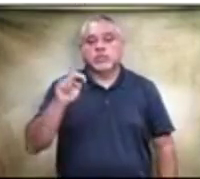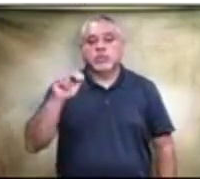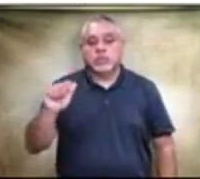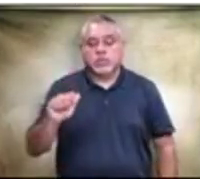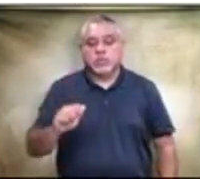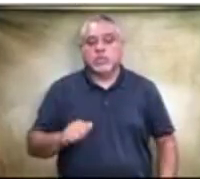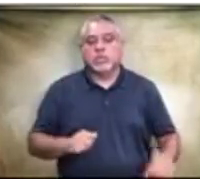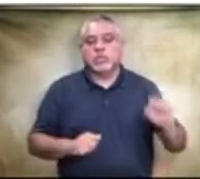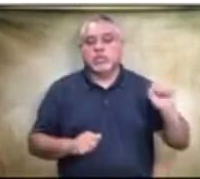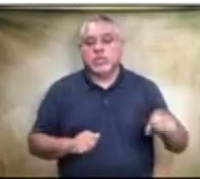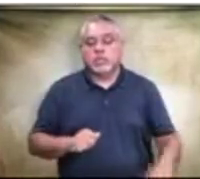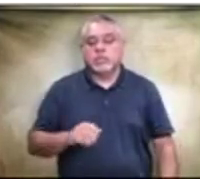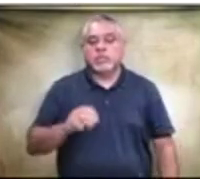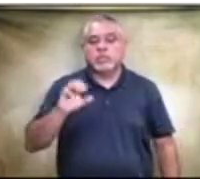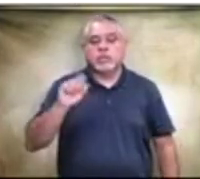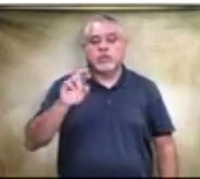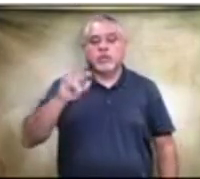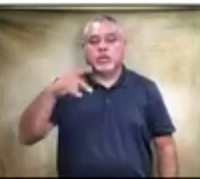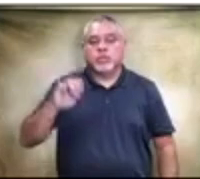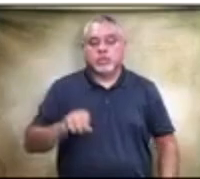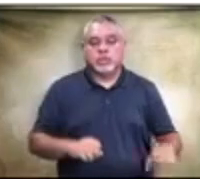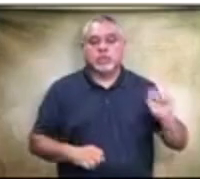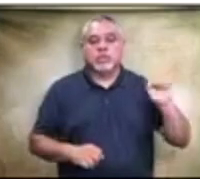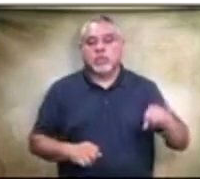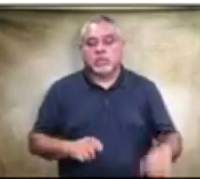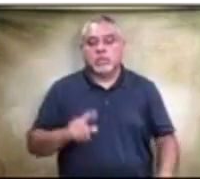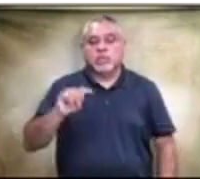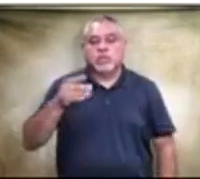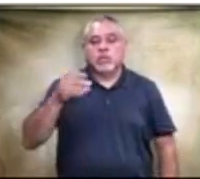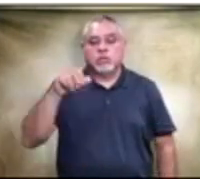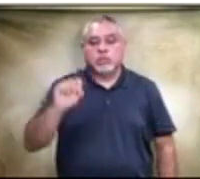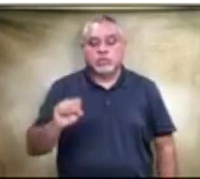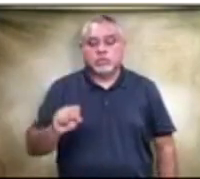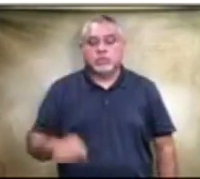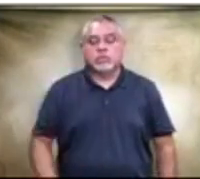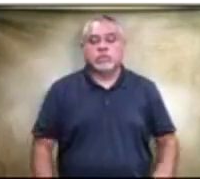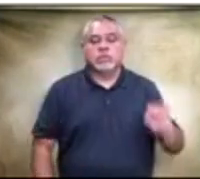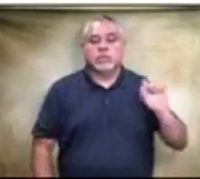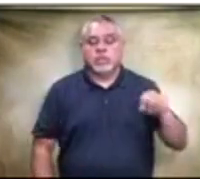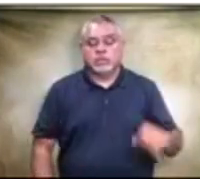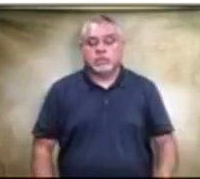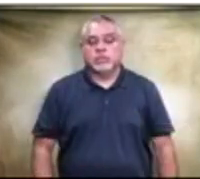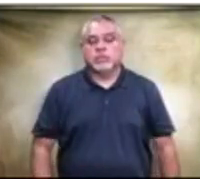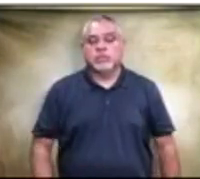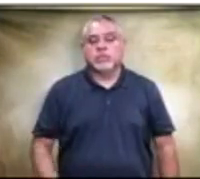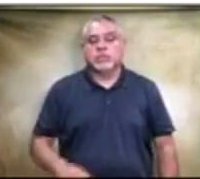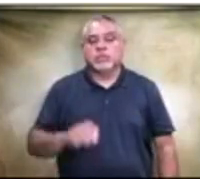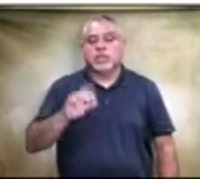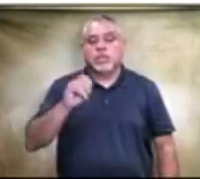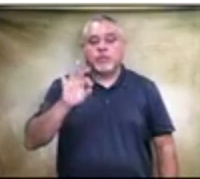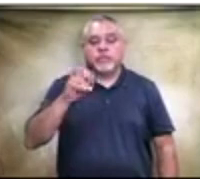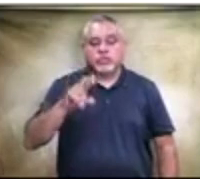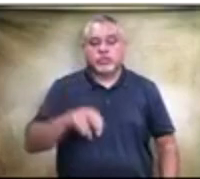mr samaripa yes miss thomas yes almer fisher yes